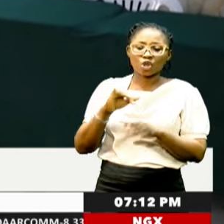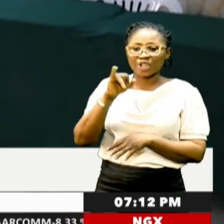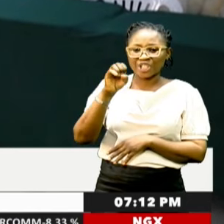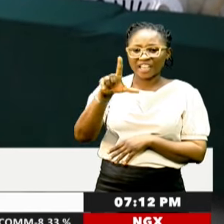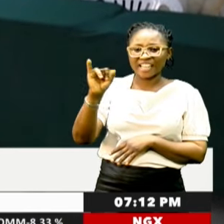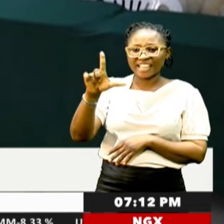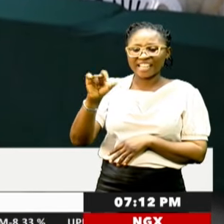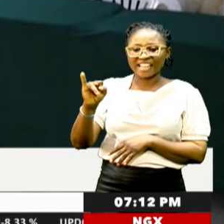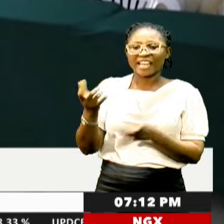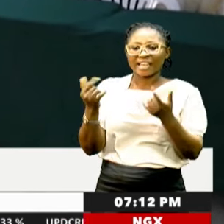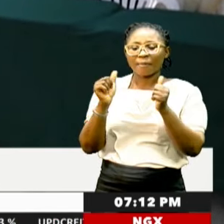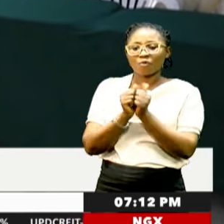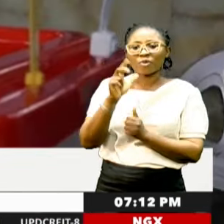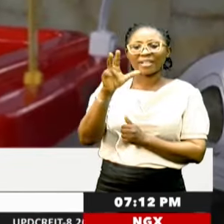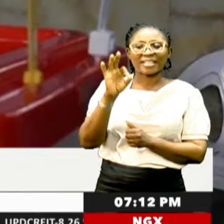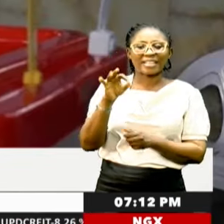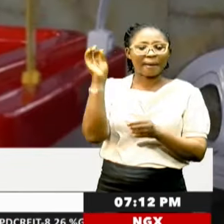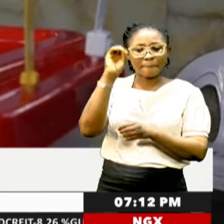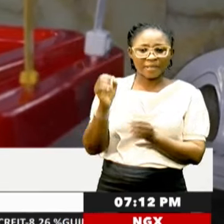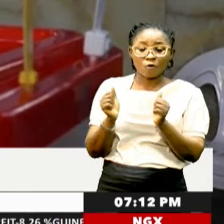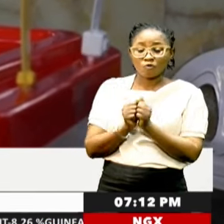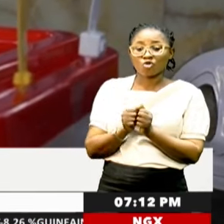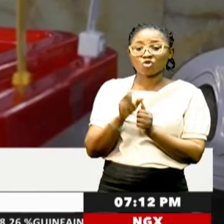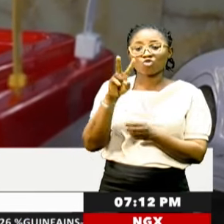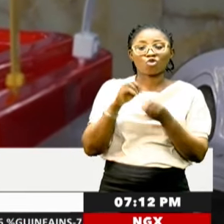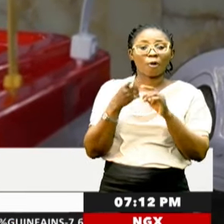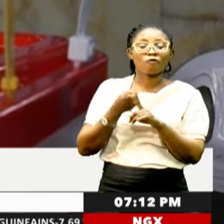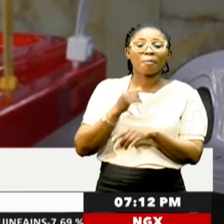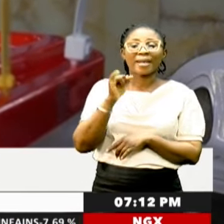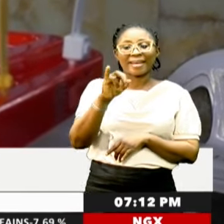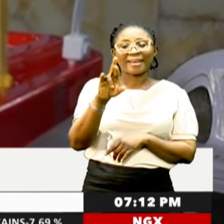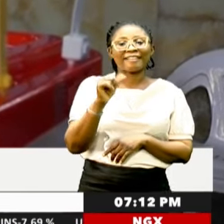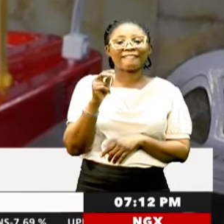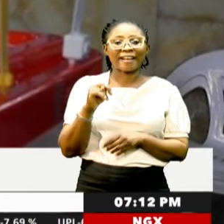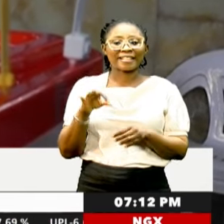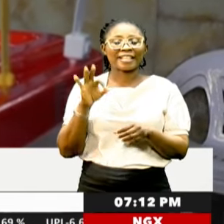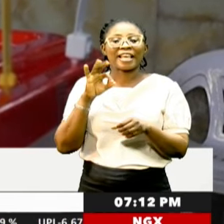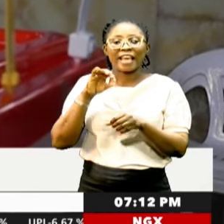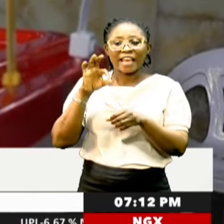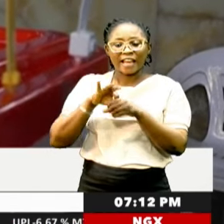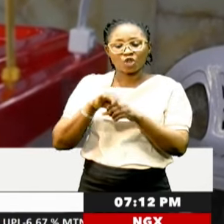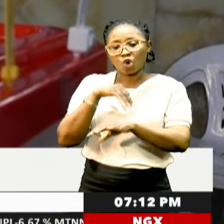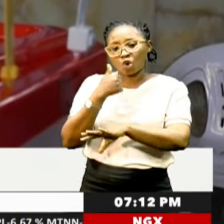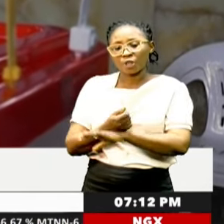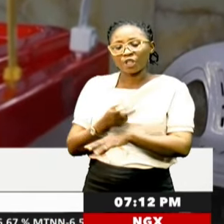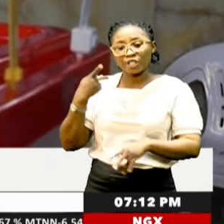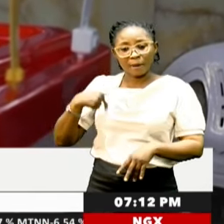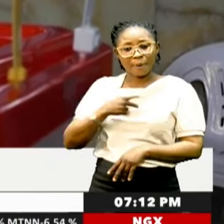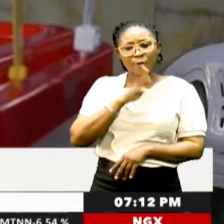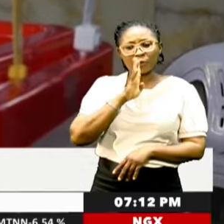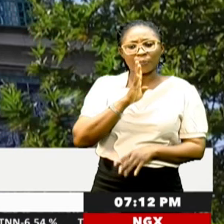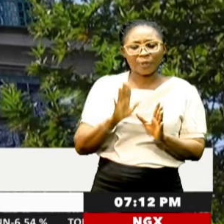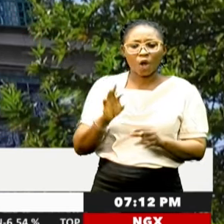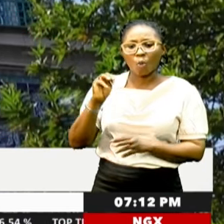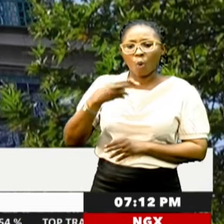39%, according to figures from Iran's election authority. The Conservative Parliament Speaker, Mohammad